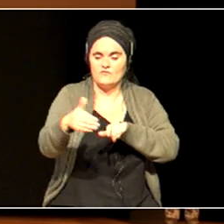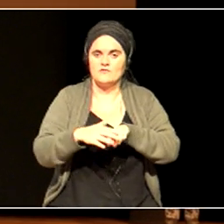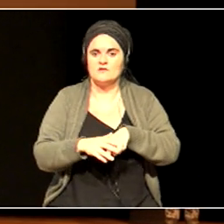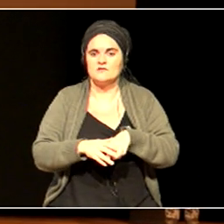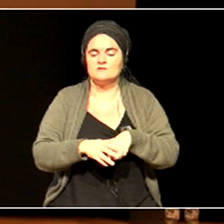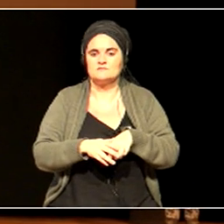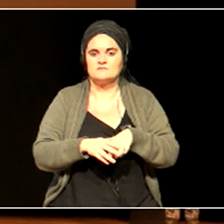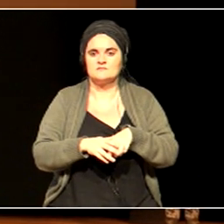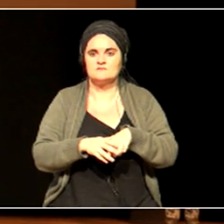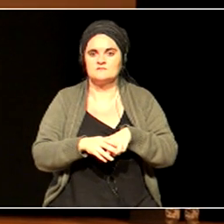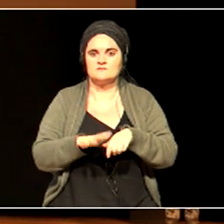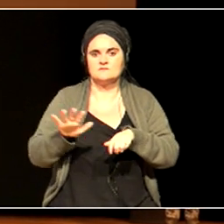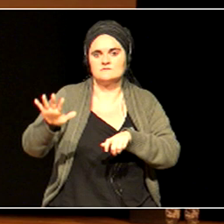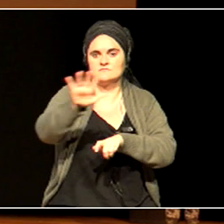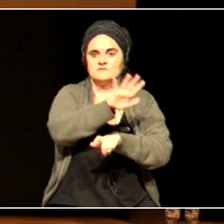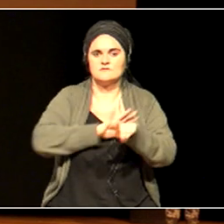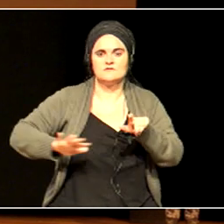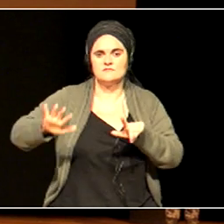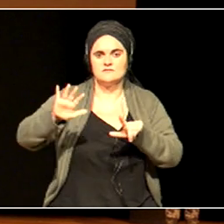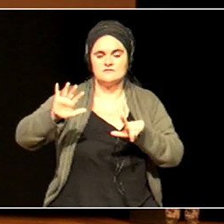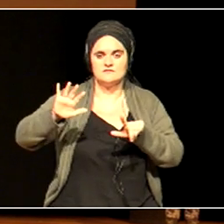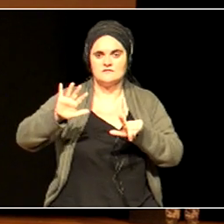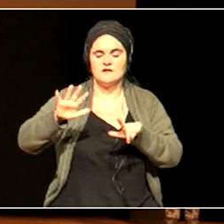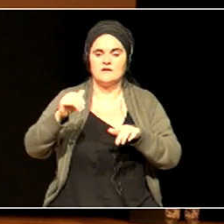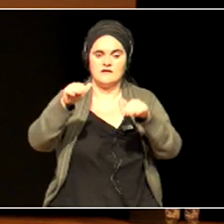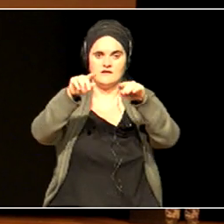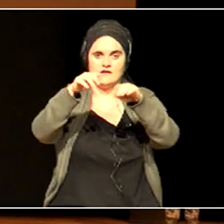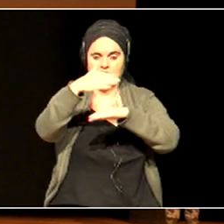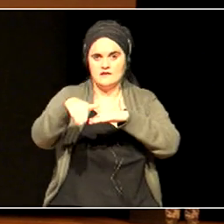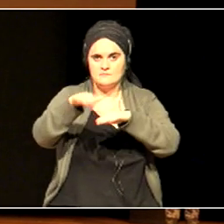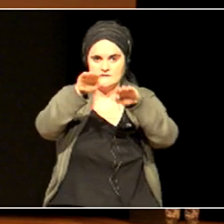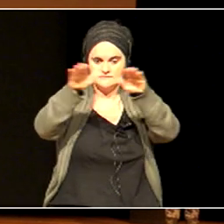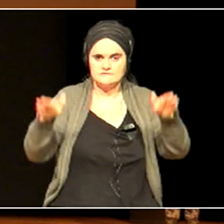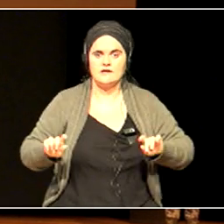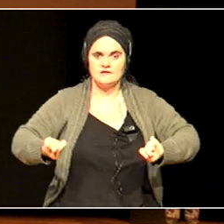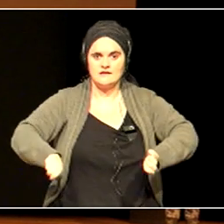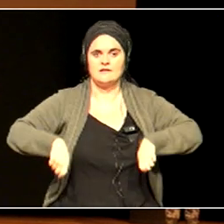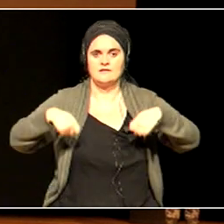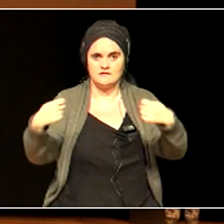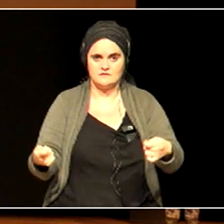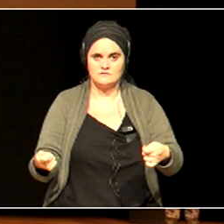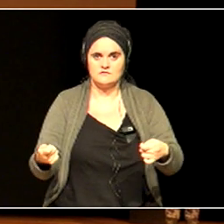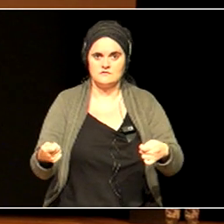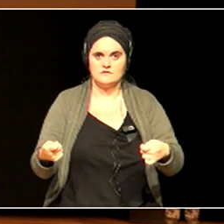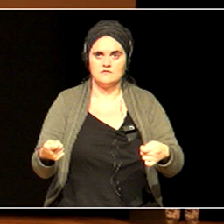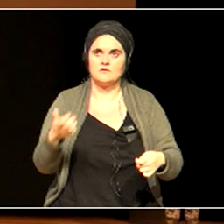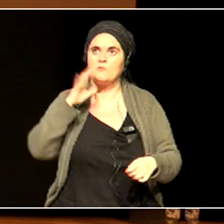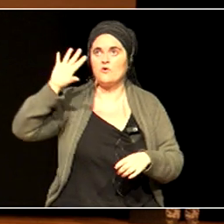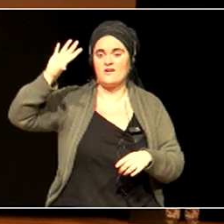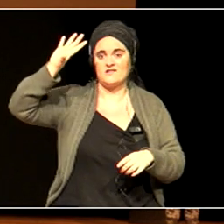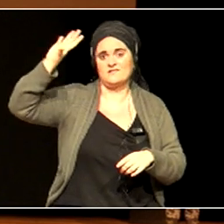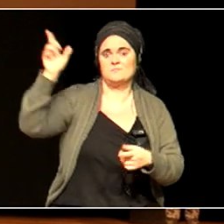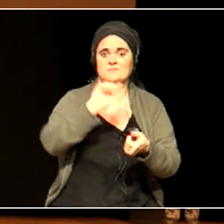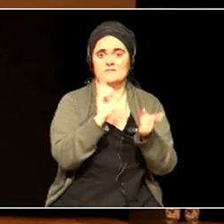ecological limits, like climate change or the acidification of the seas, or